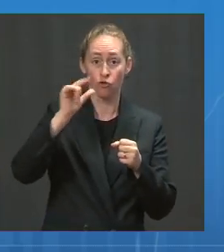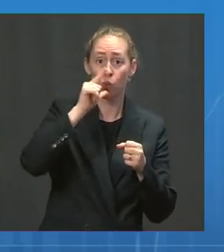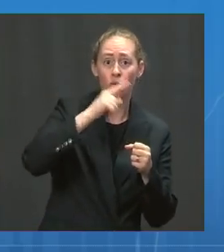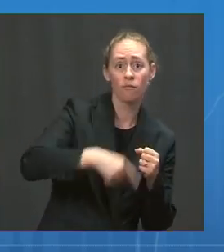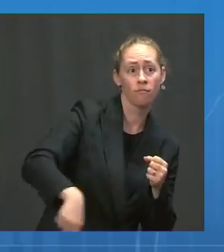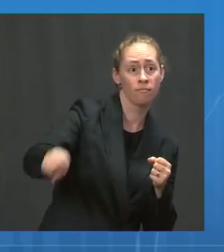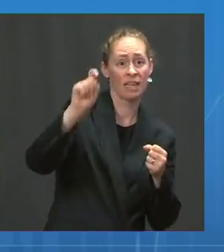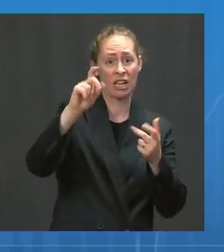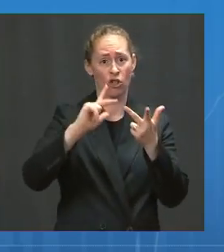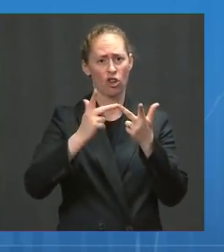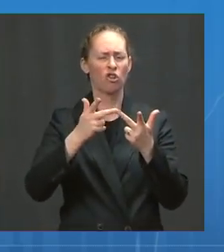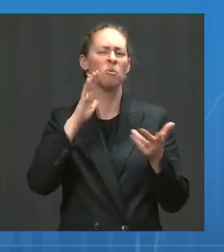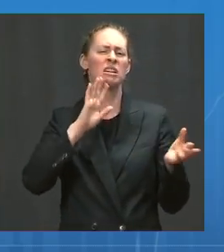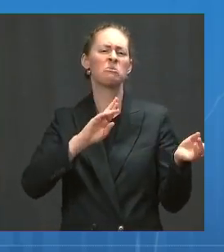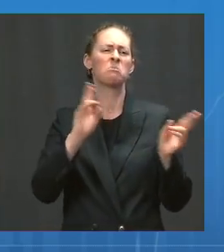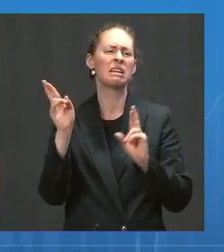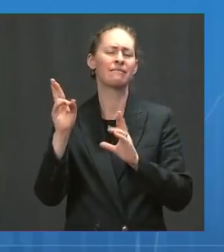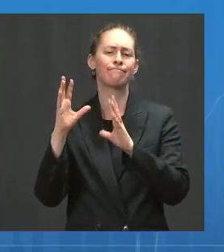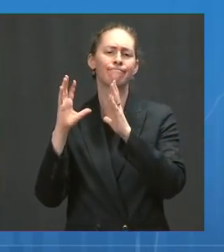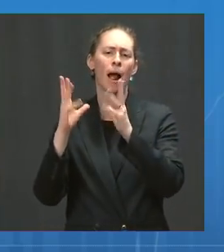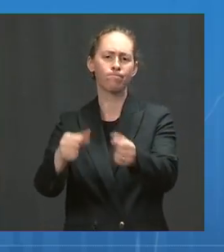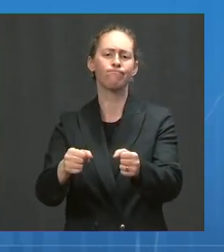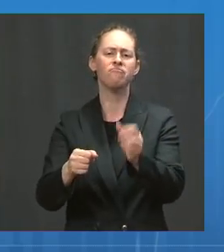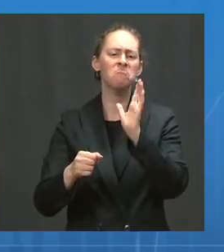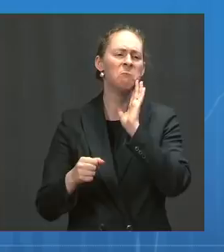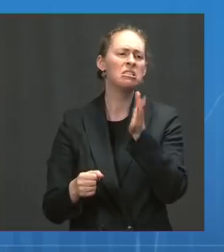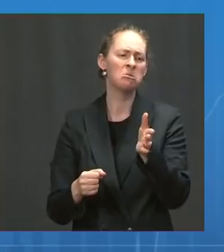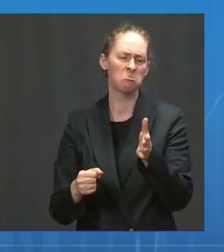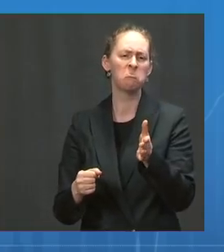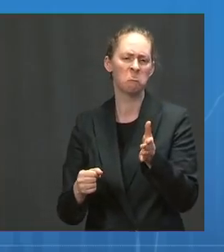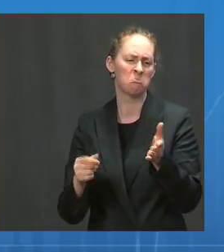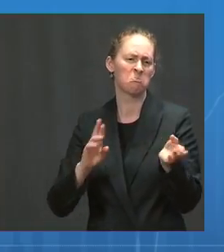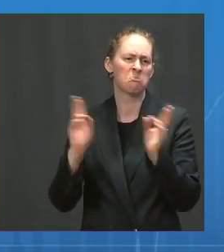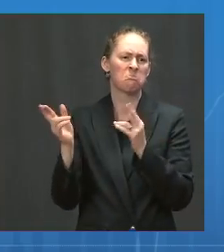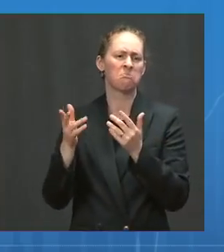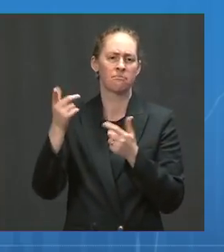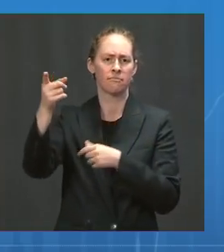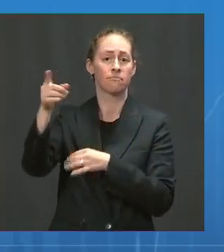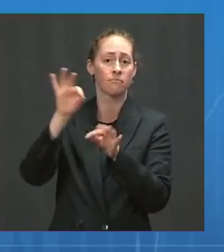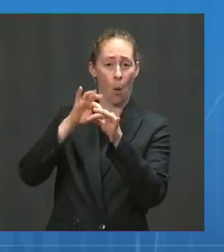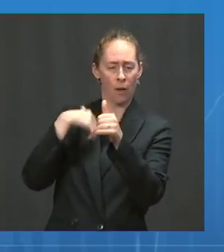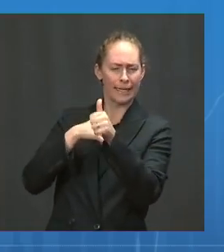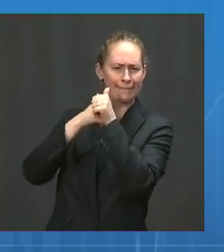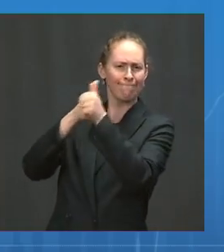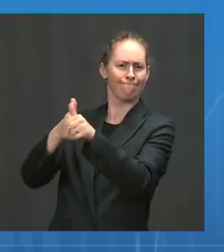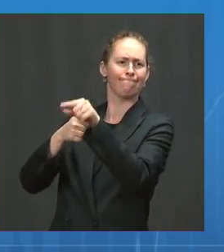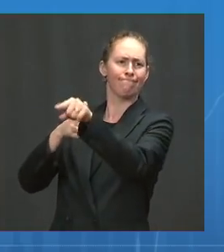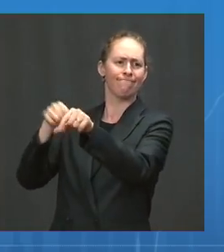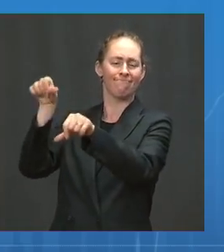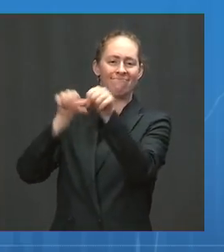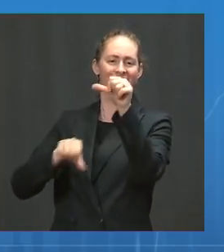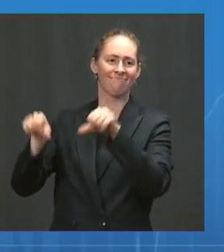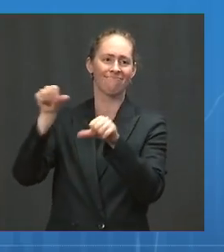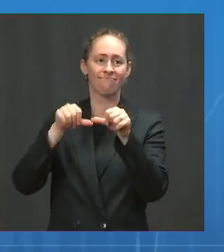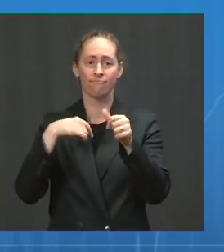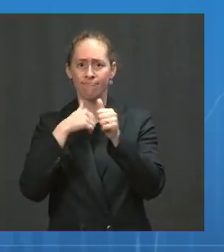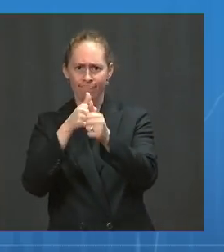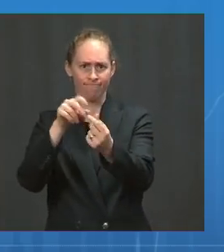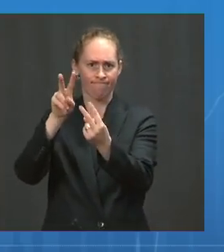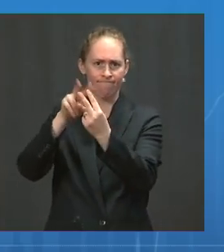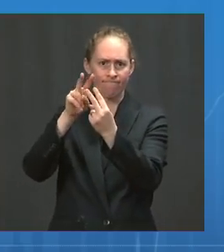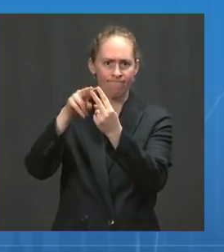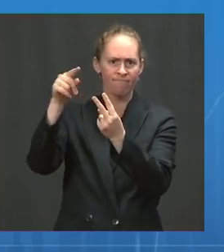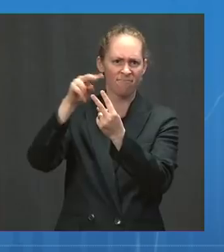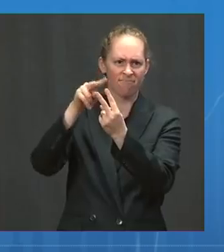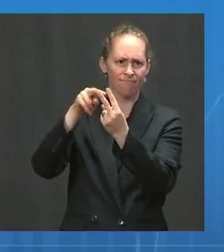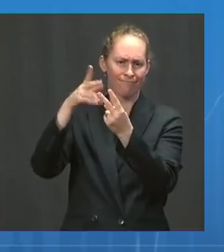get one quickly and easily. The science, as always, will guide us. And as Dr. Walensky and Dr. Fauci have said, they've made it